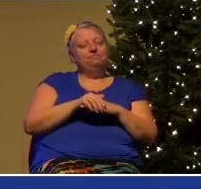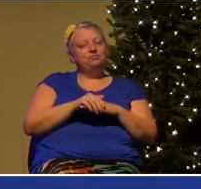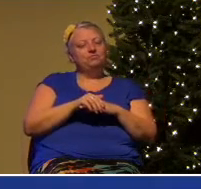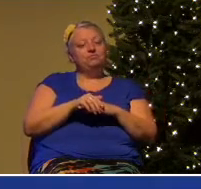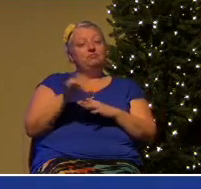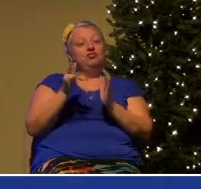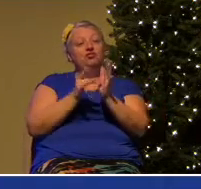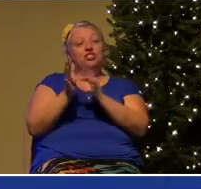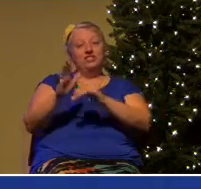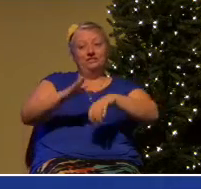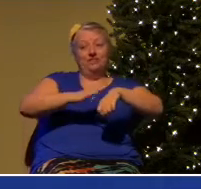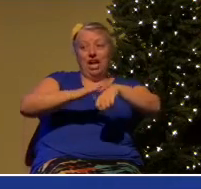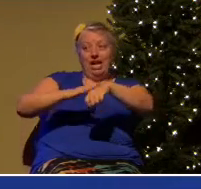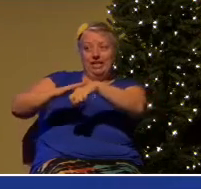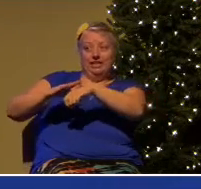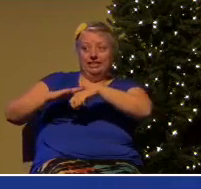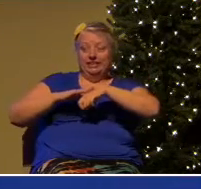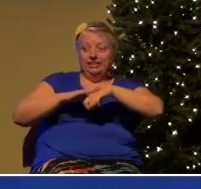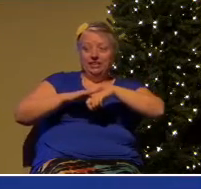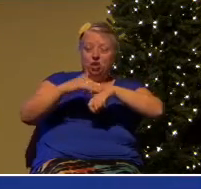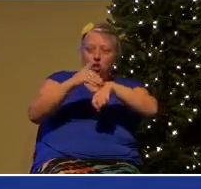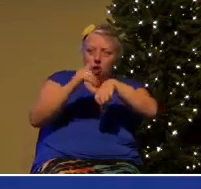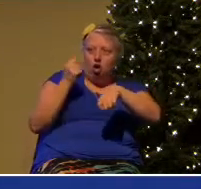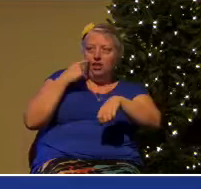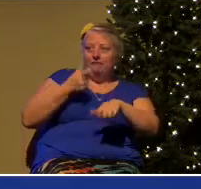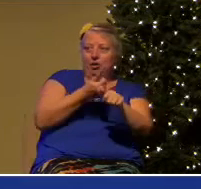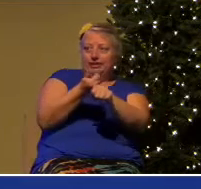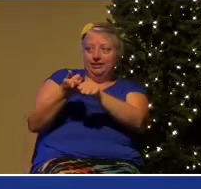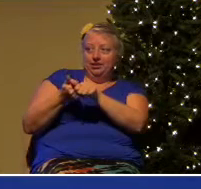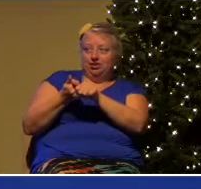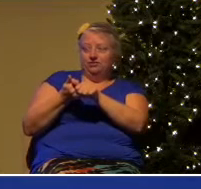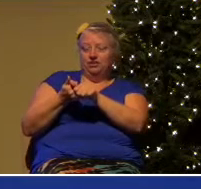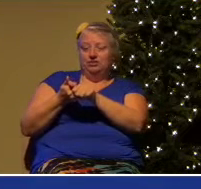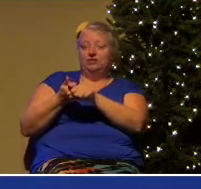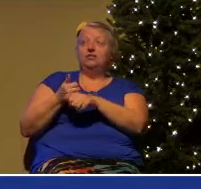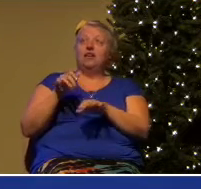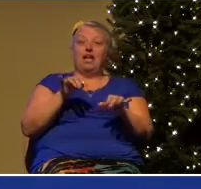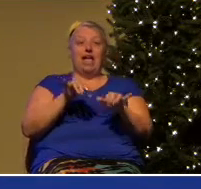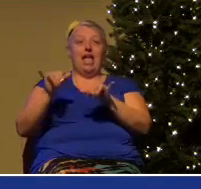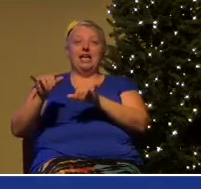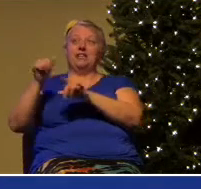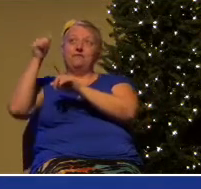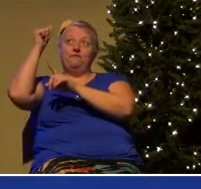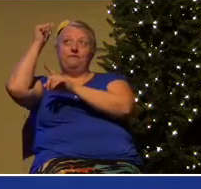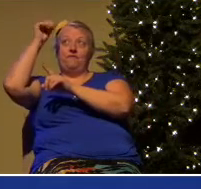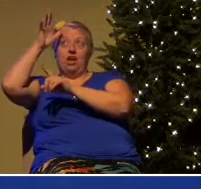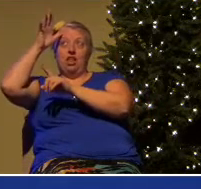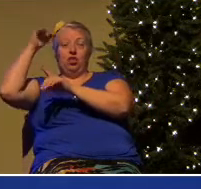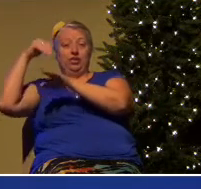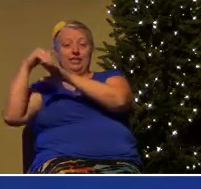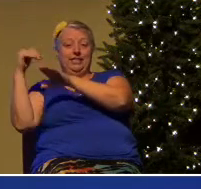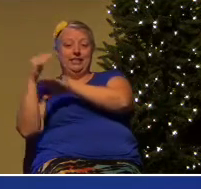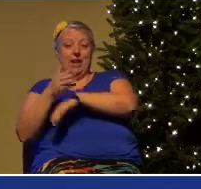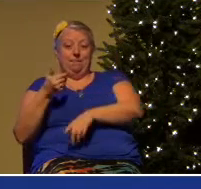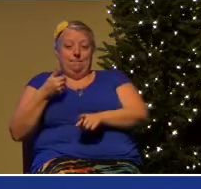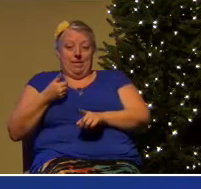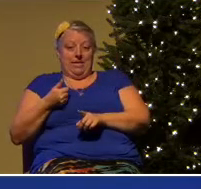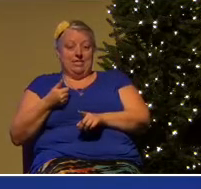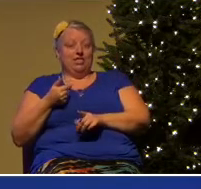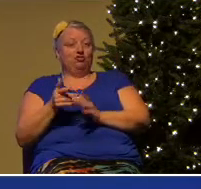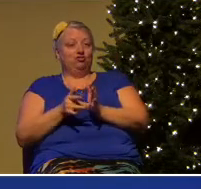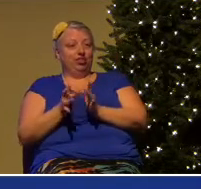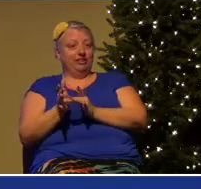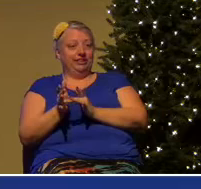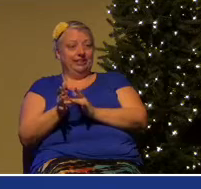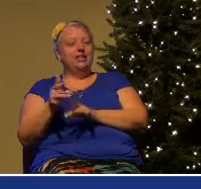to me, his calling to you and to me, is that as the Father has sent me, I am sending you.